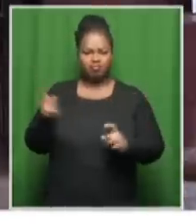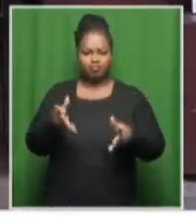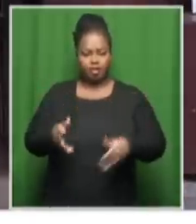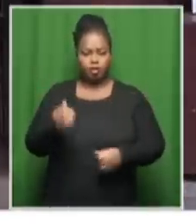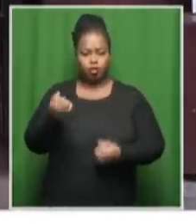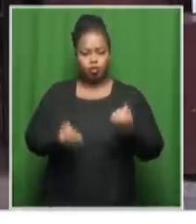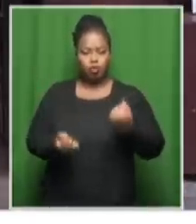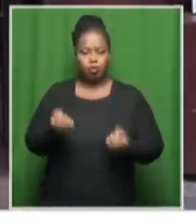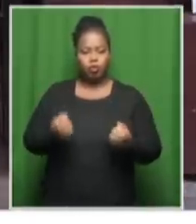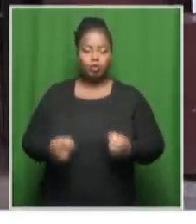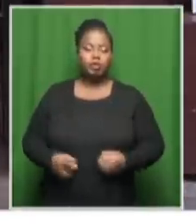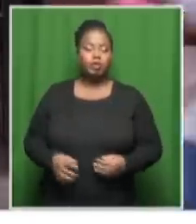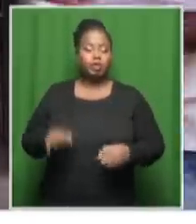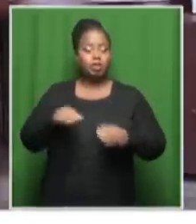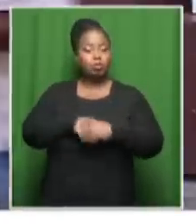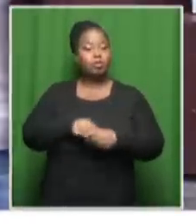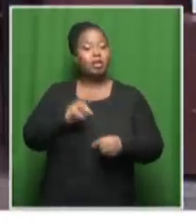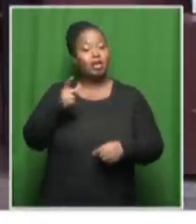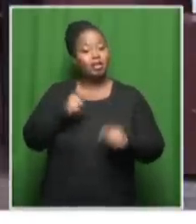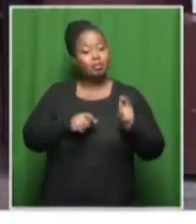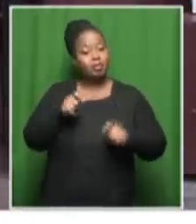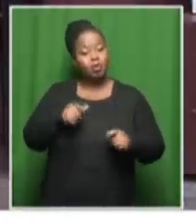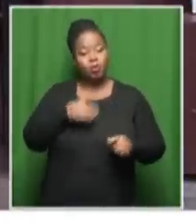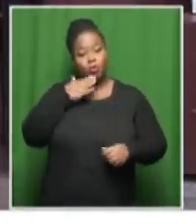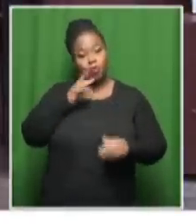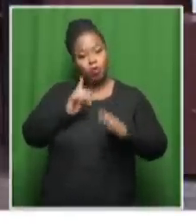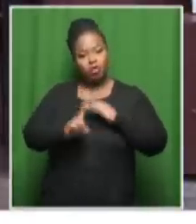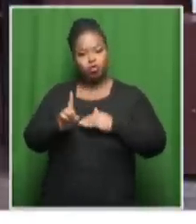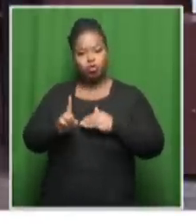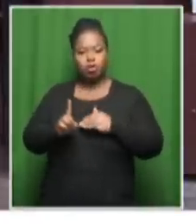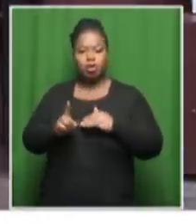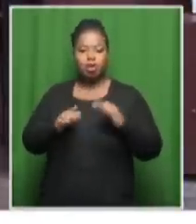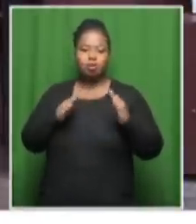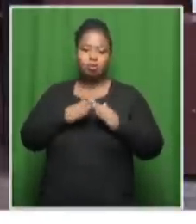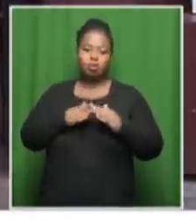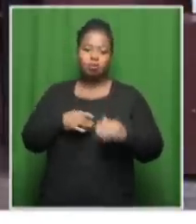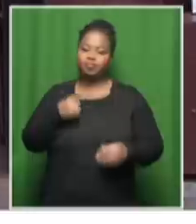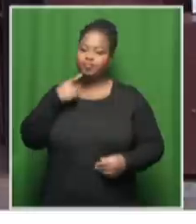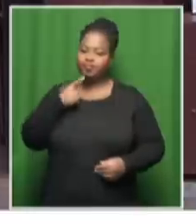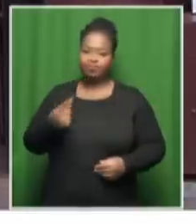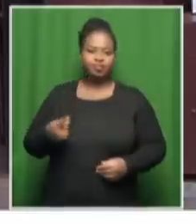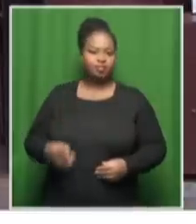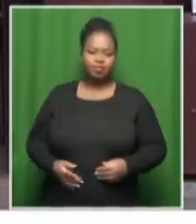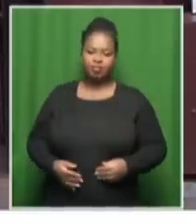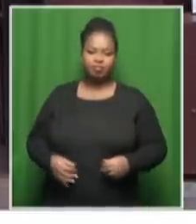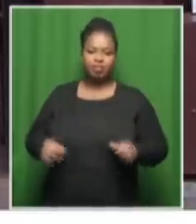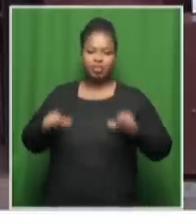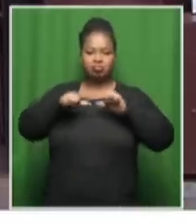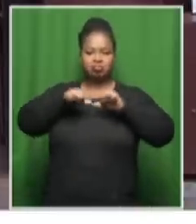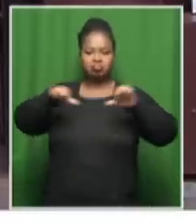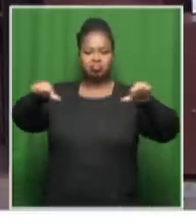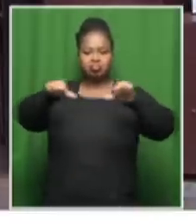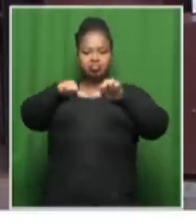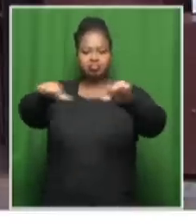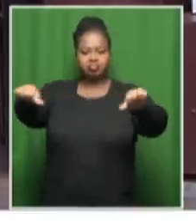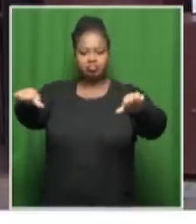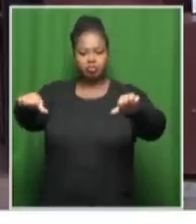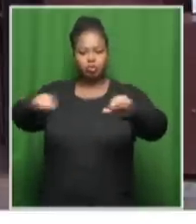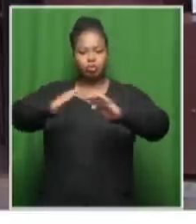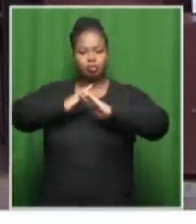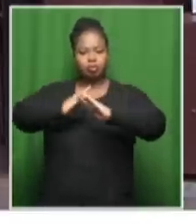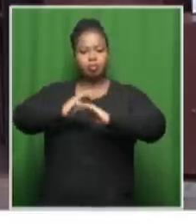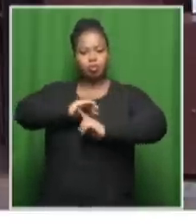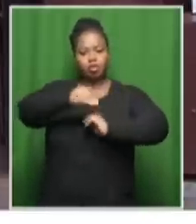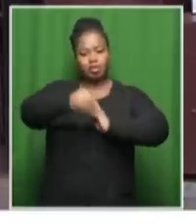this court, including those who entered the house and found that it had not been cordoned off. What we know now is that police,